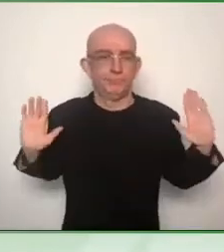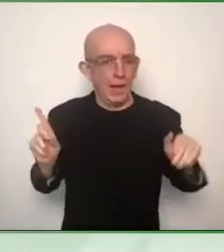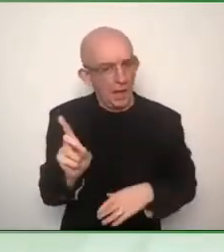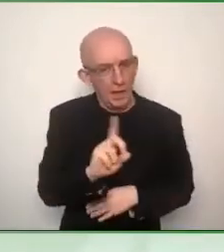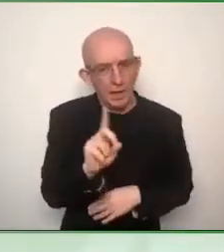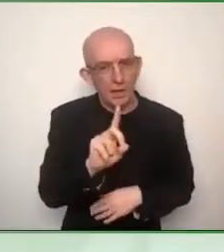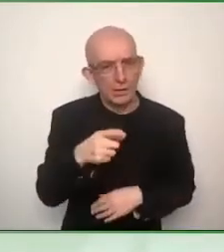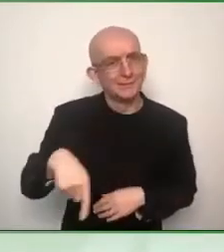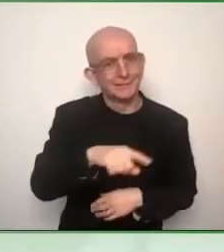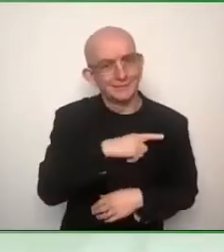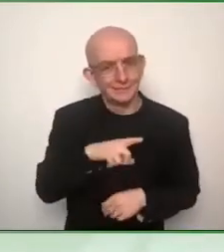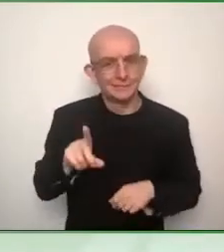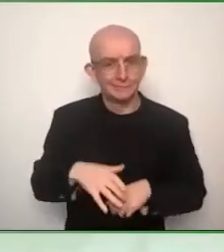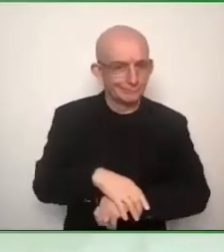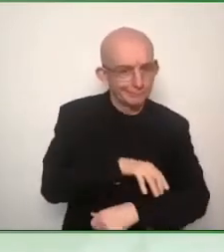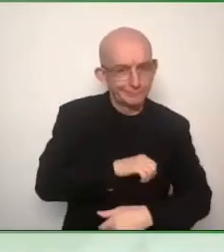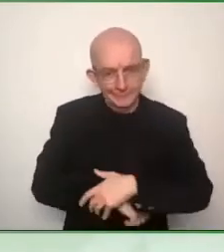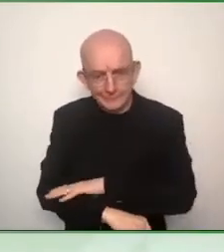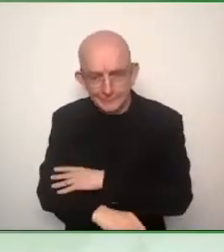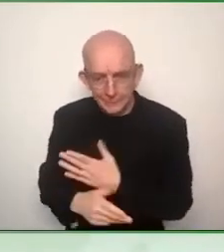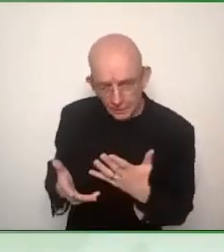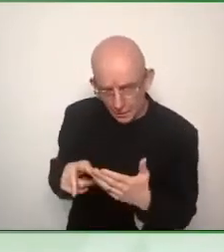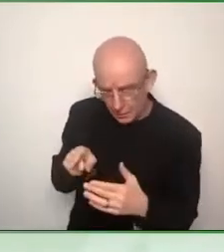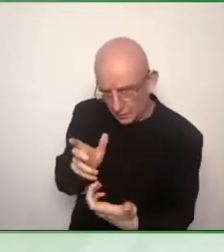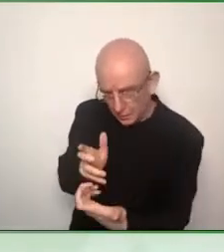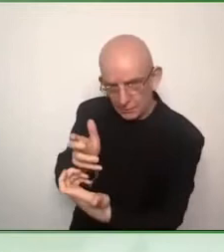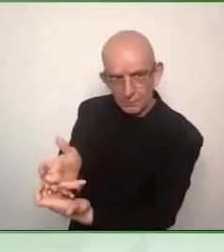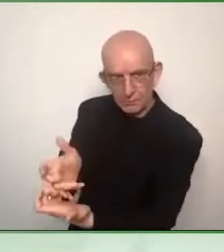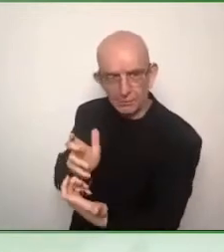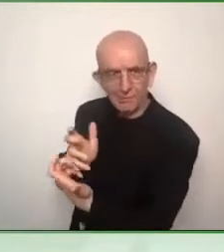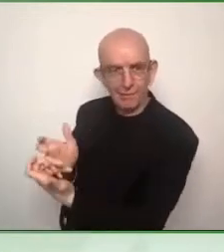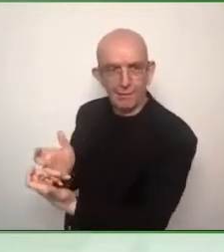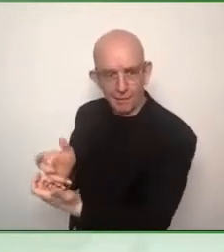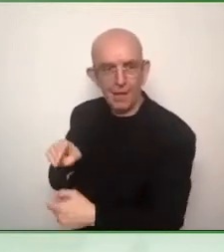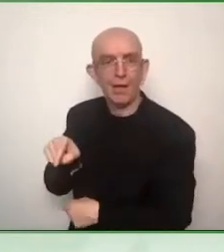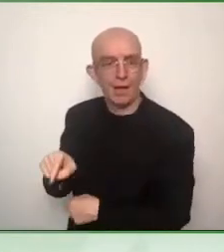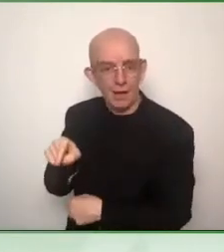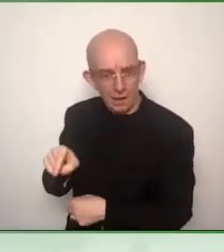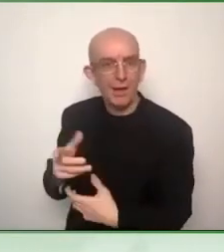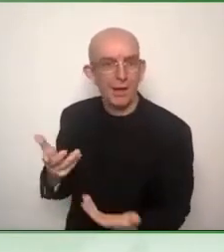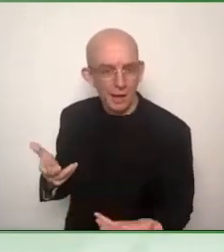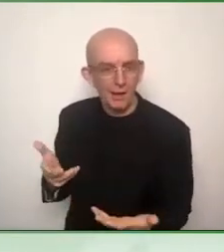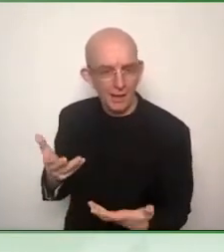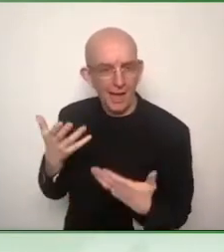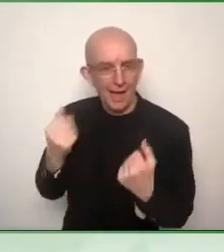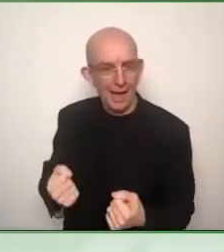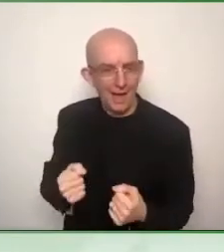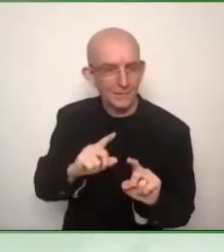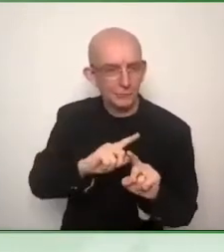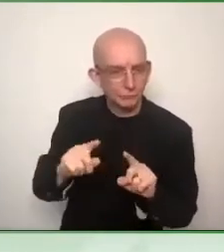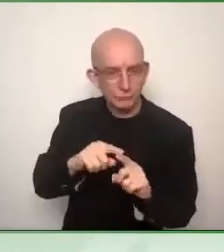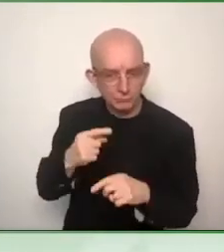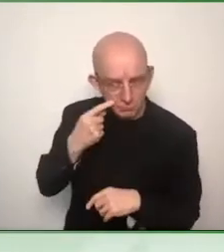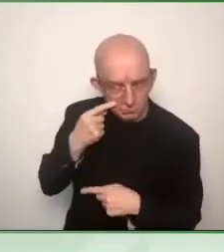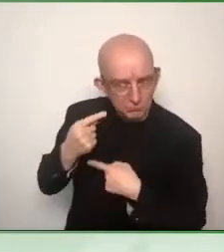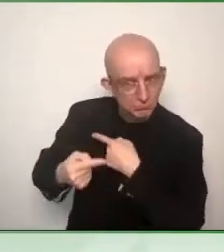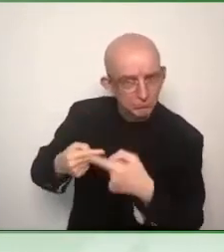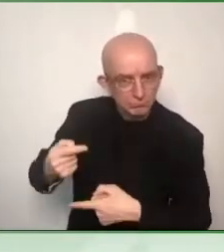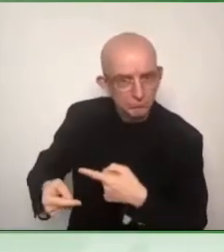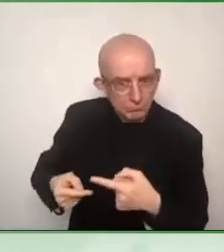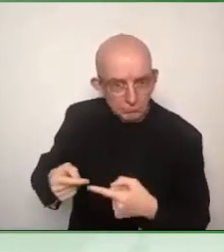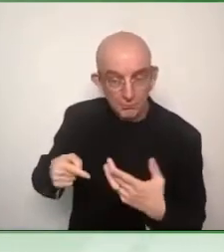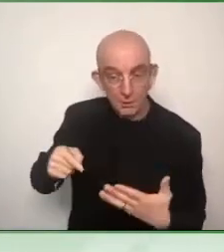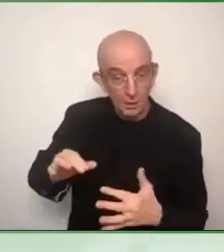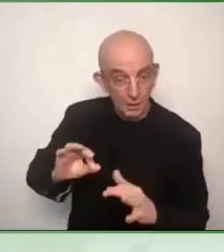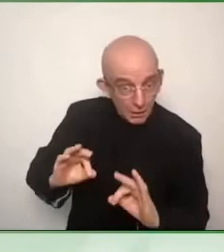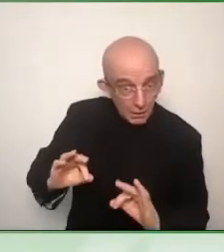There's a certain amount of autonomy that the different groups need to have depending on the products and services that they're providing.